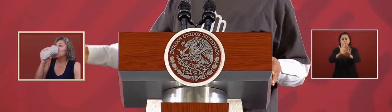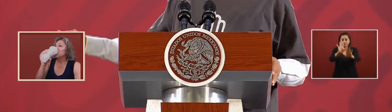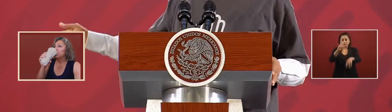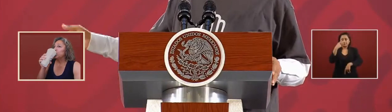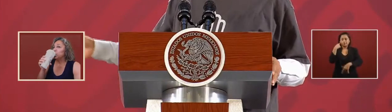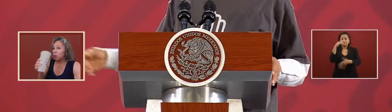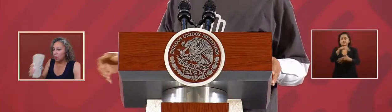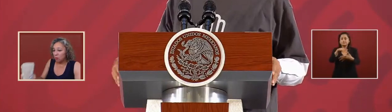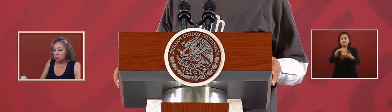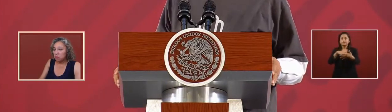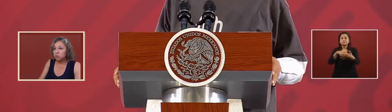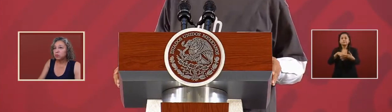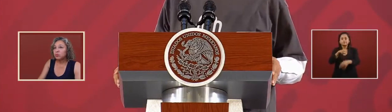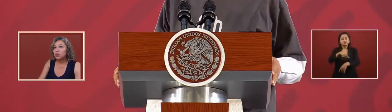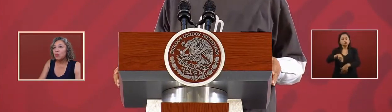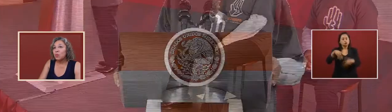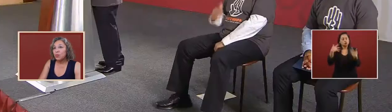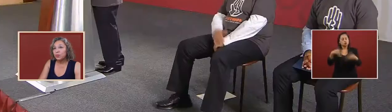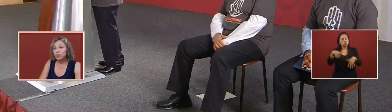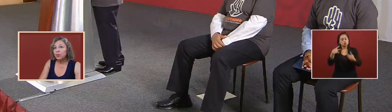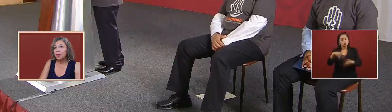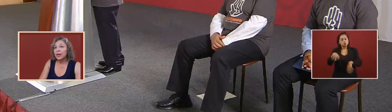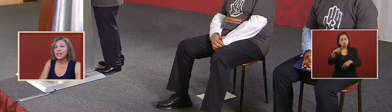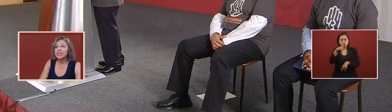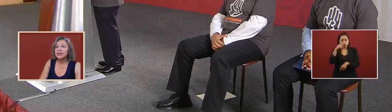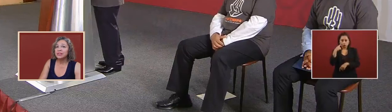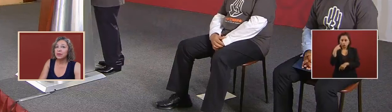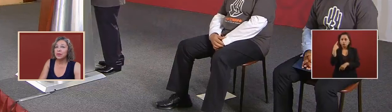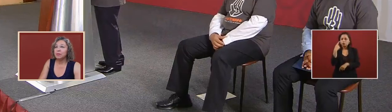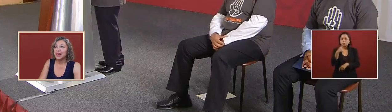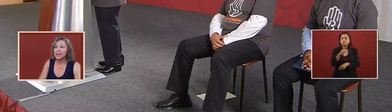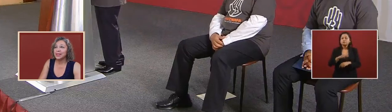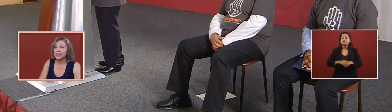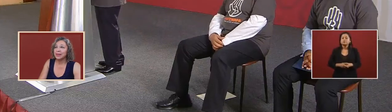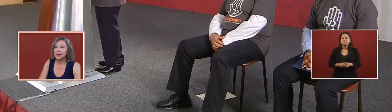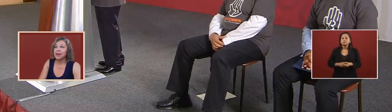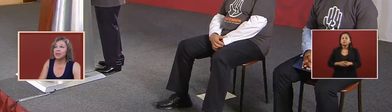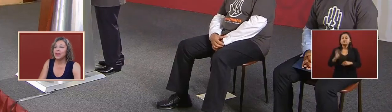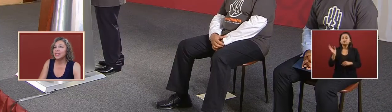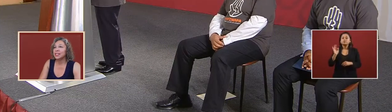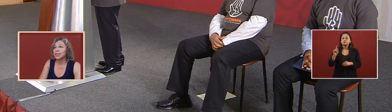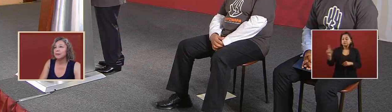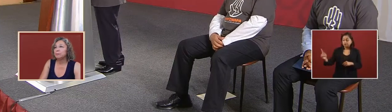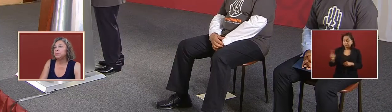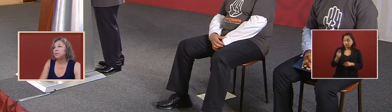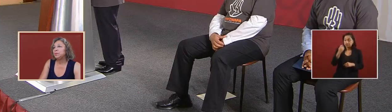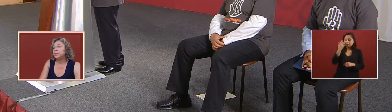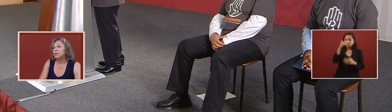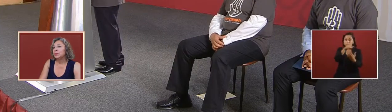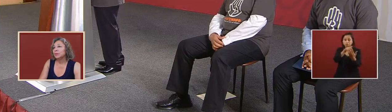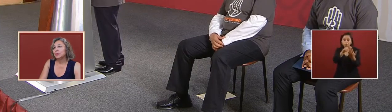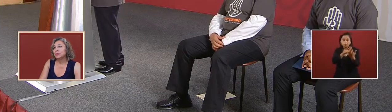if someone passes and reads it